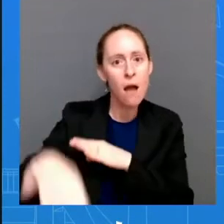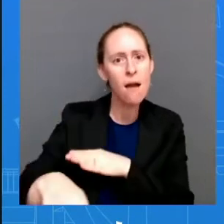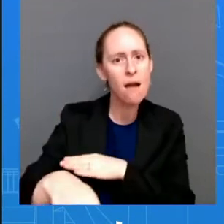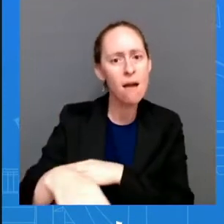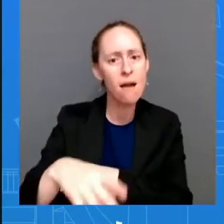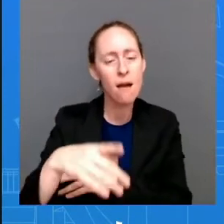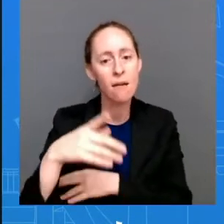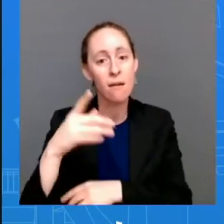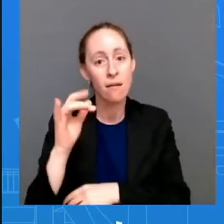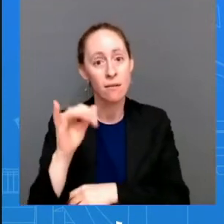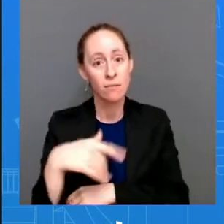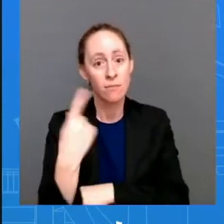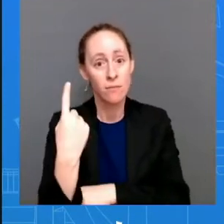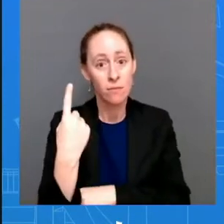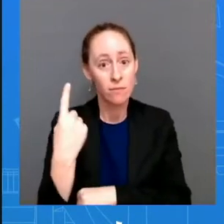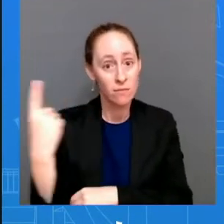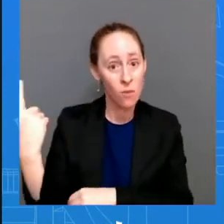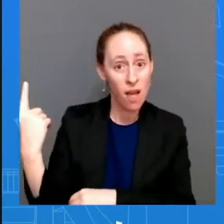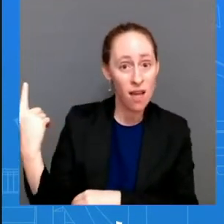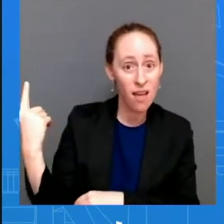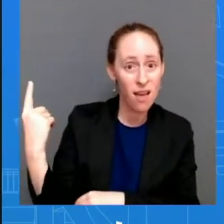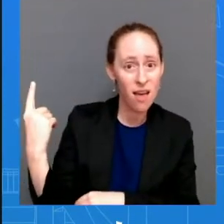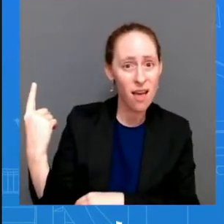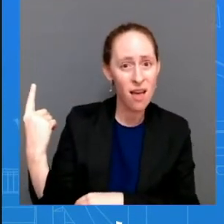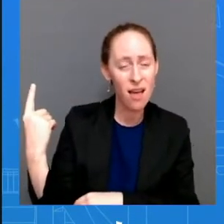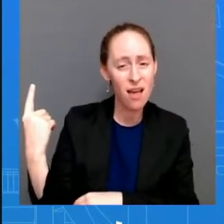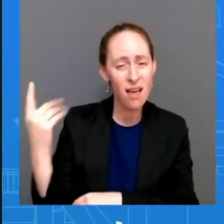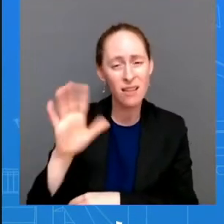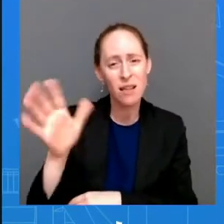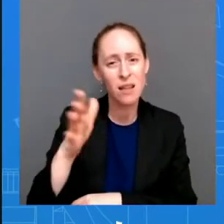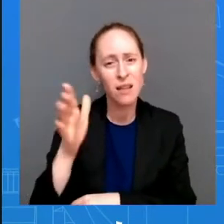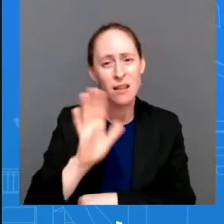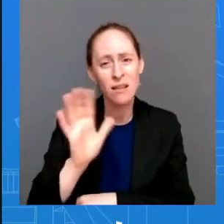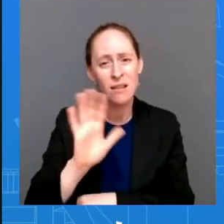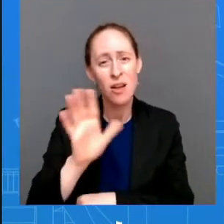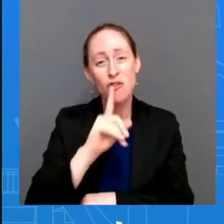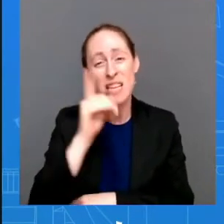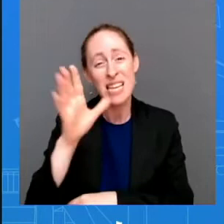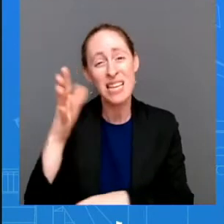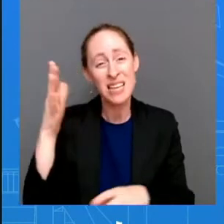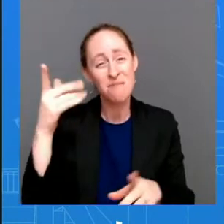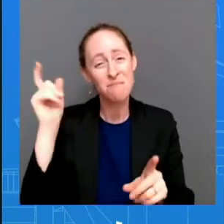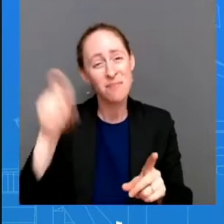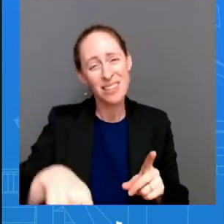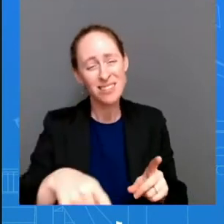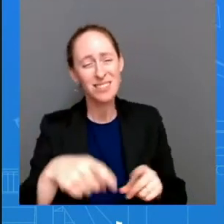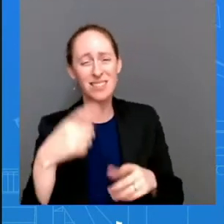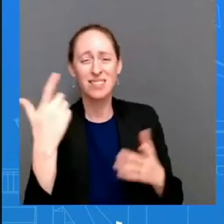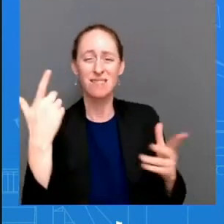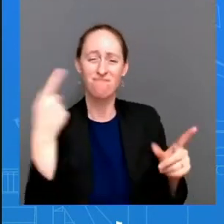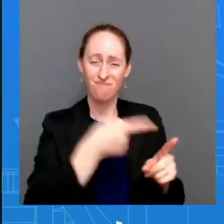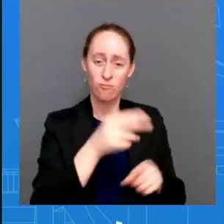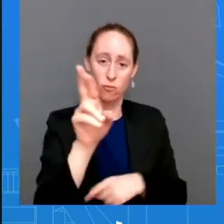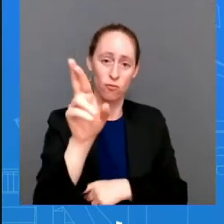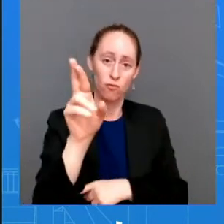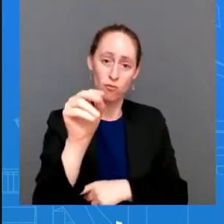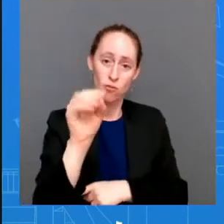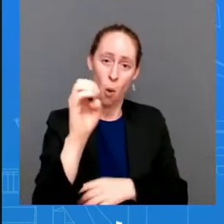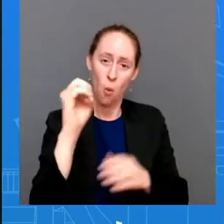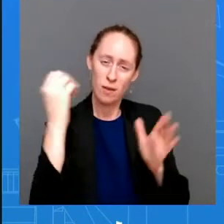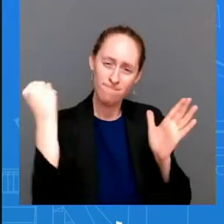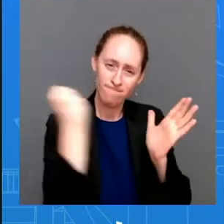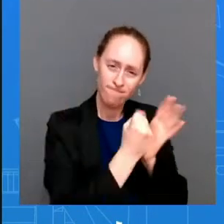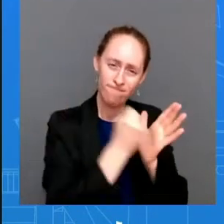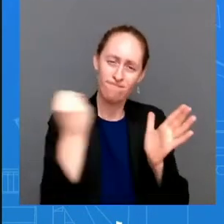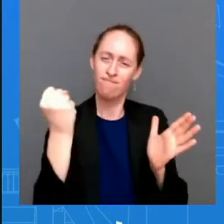to role becoming federal law it's americans have to make sure that their voices are heard that's why we i laid out or